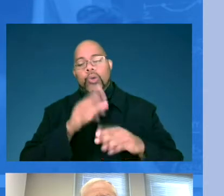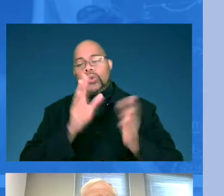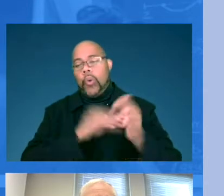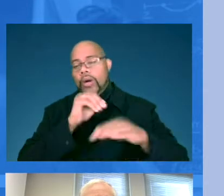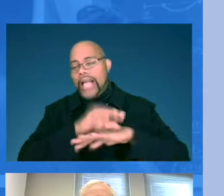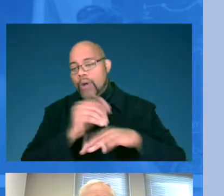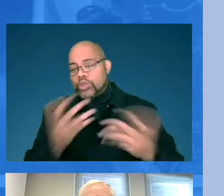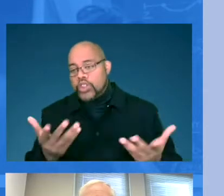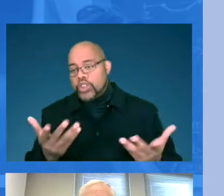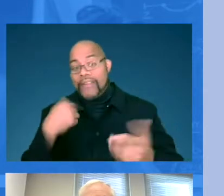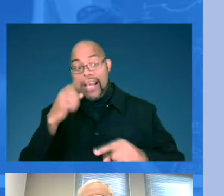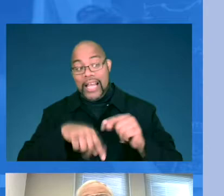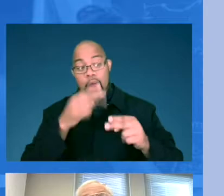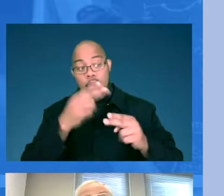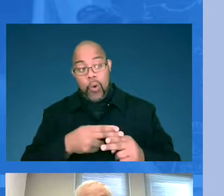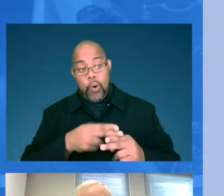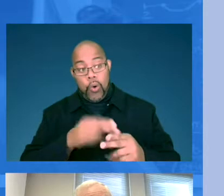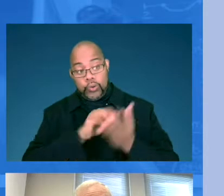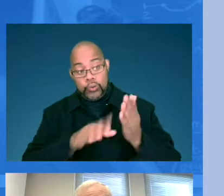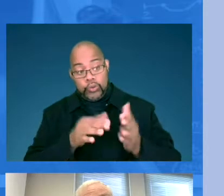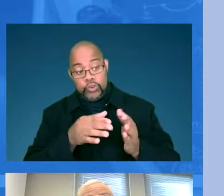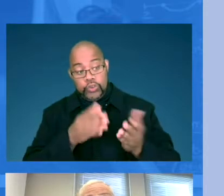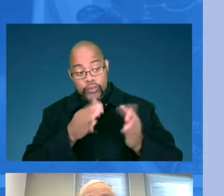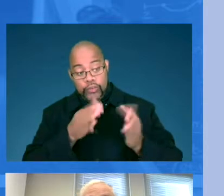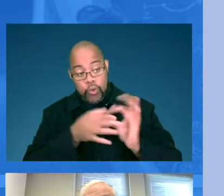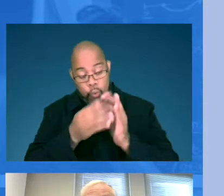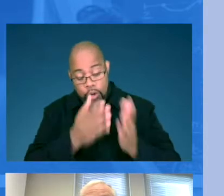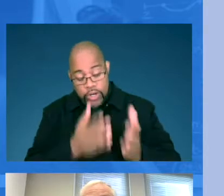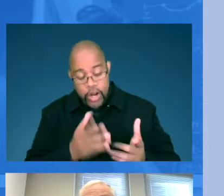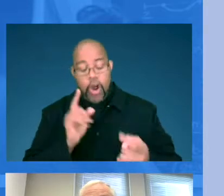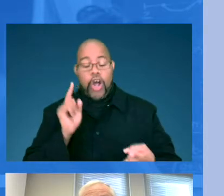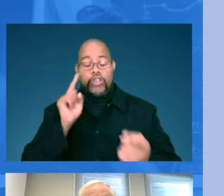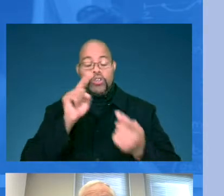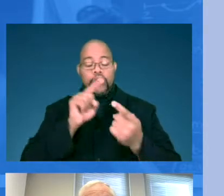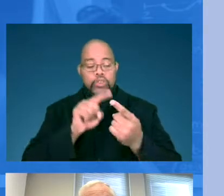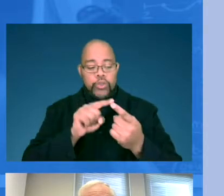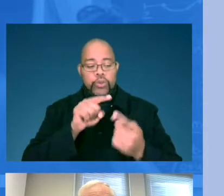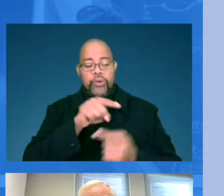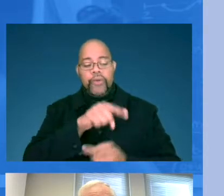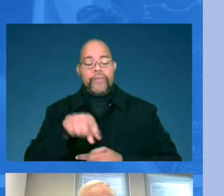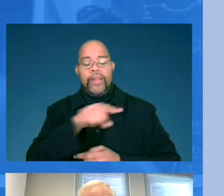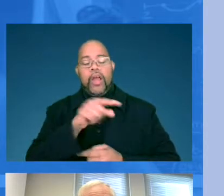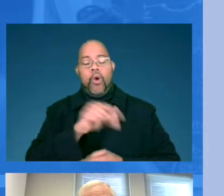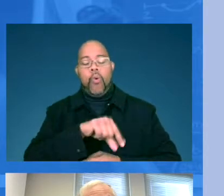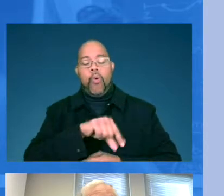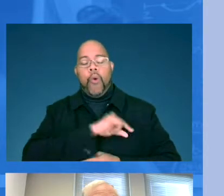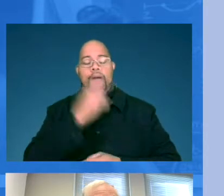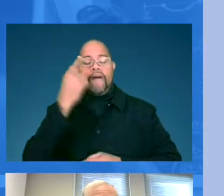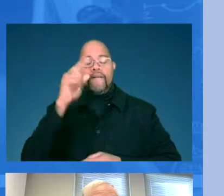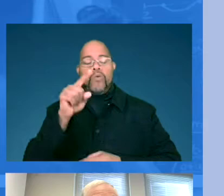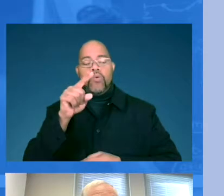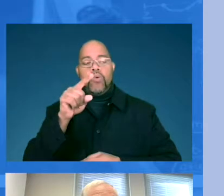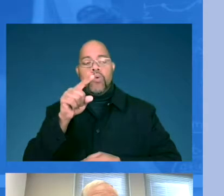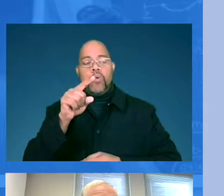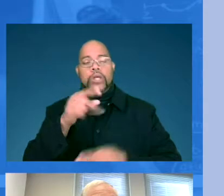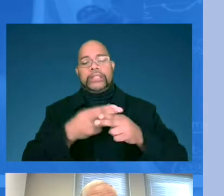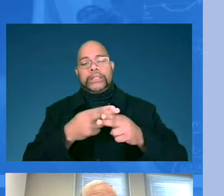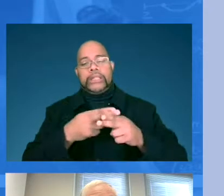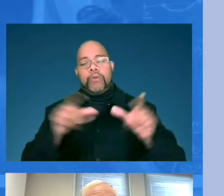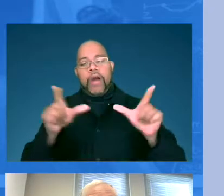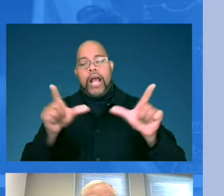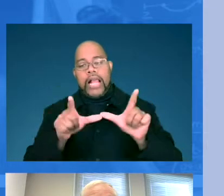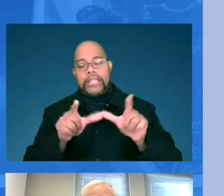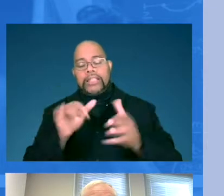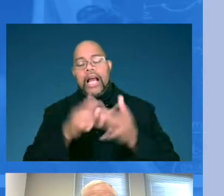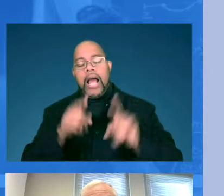called a student services coordinator until they qualify for the provisional license, which occurs after they've